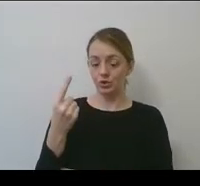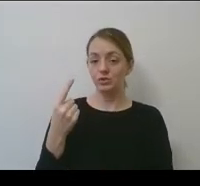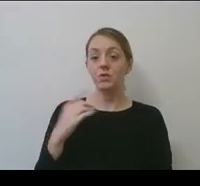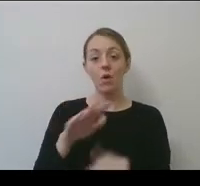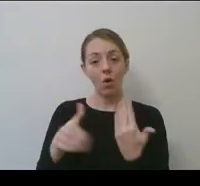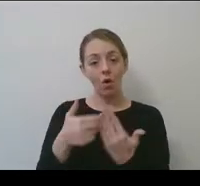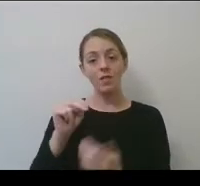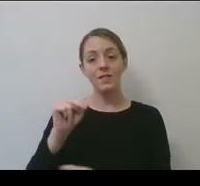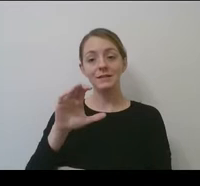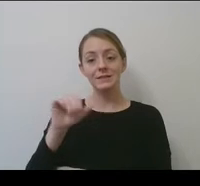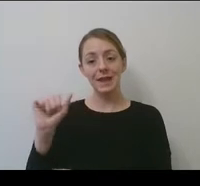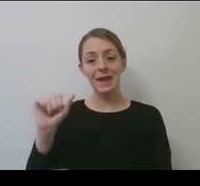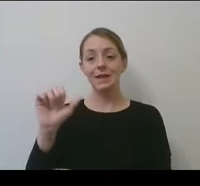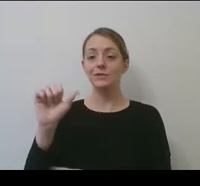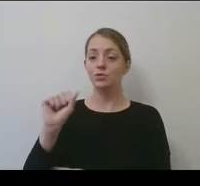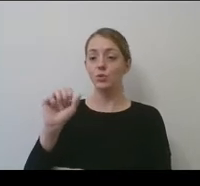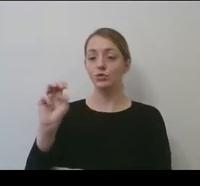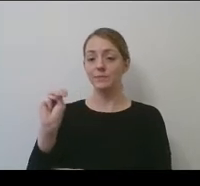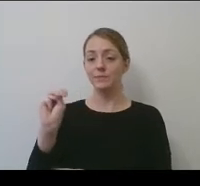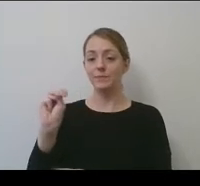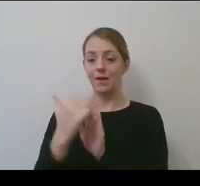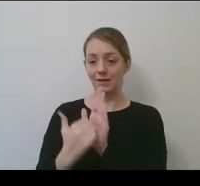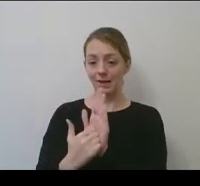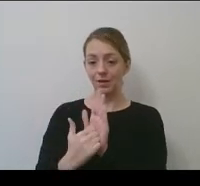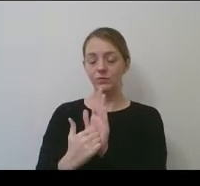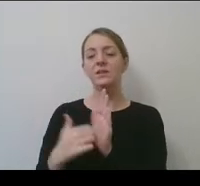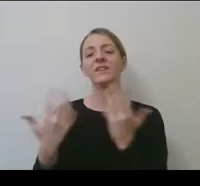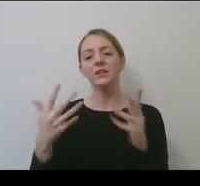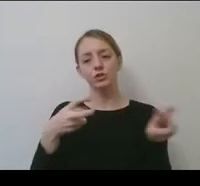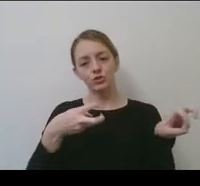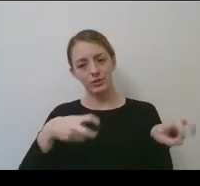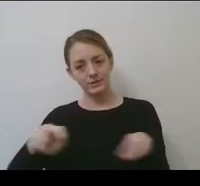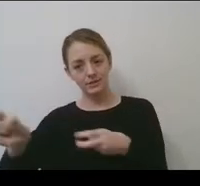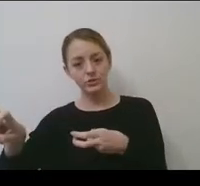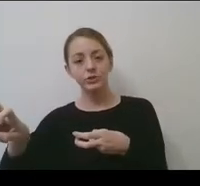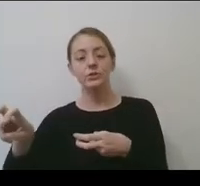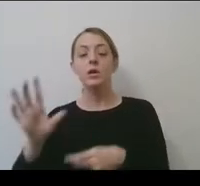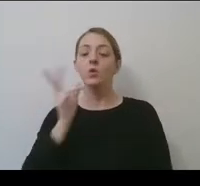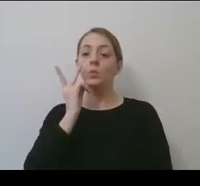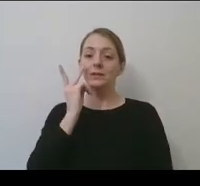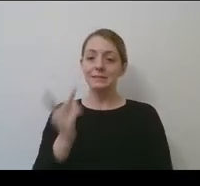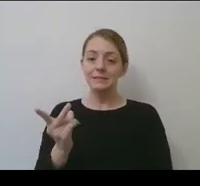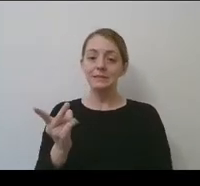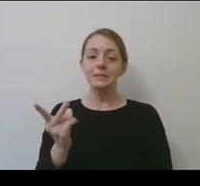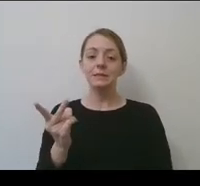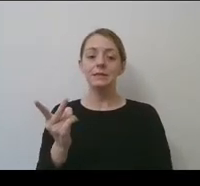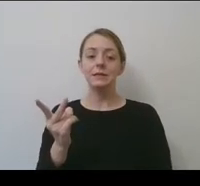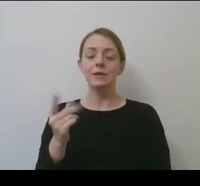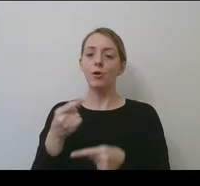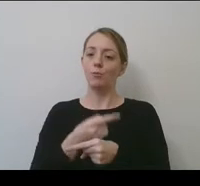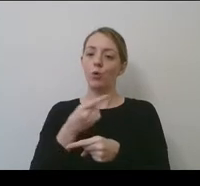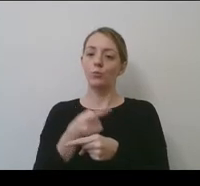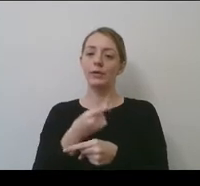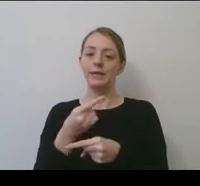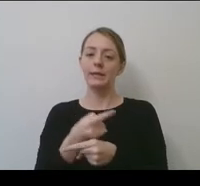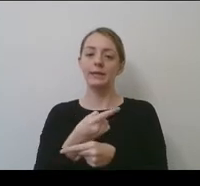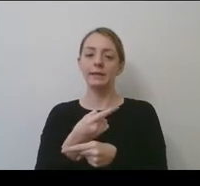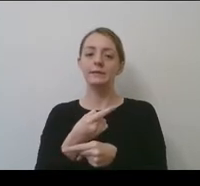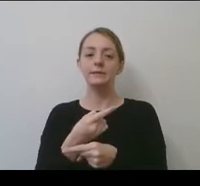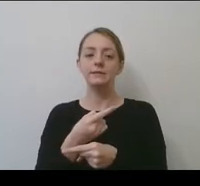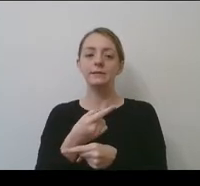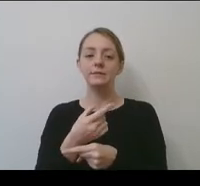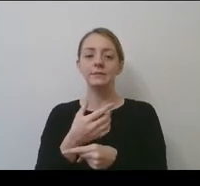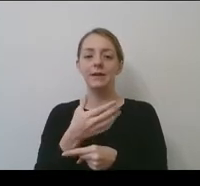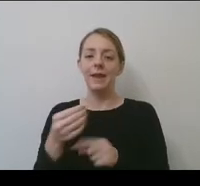social media accounts, for example, have transitioned over. Um, you will see predominantly, appropriately and through a